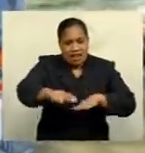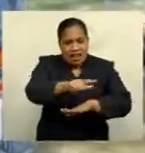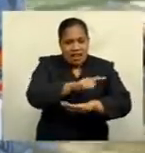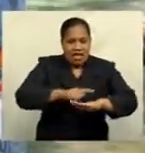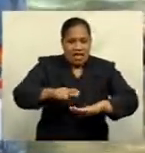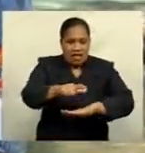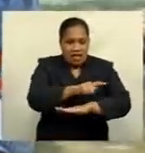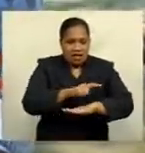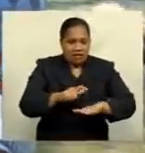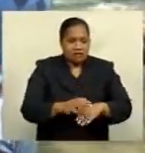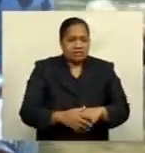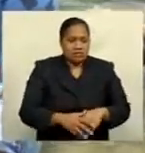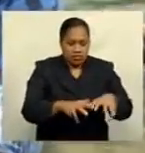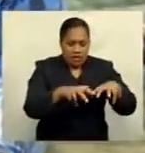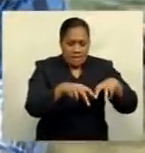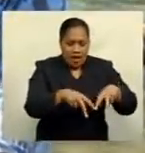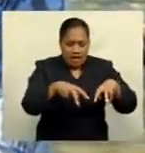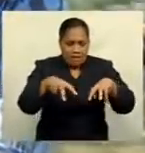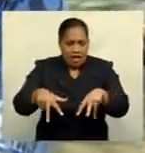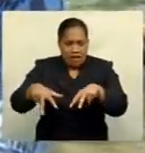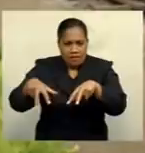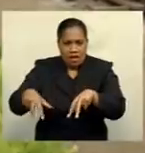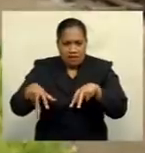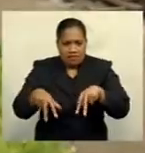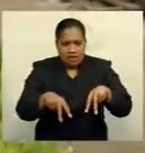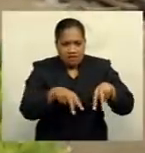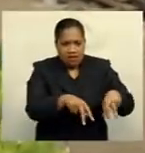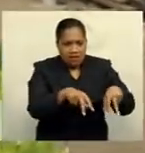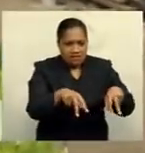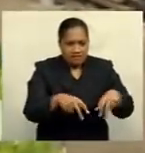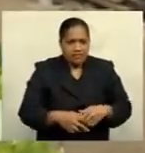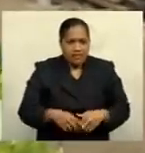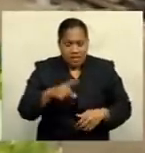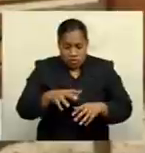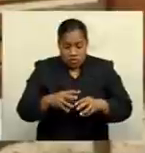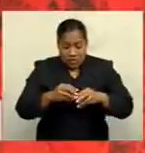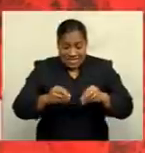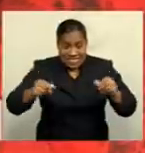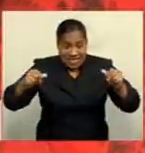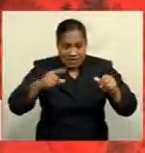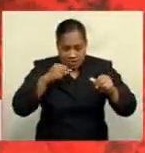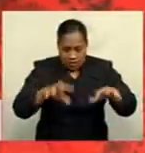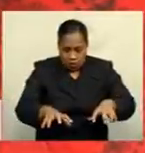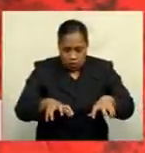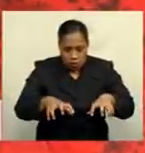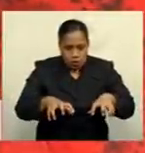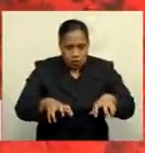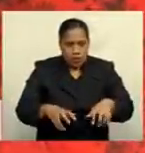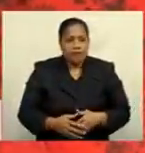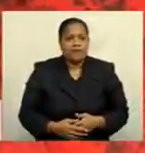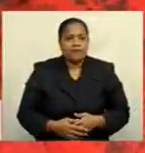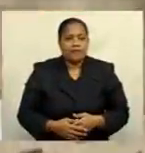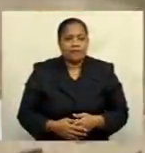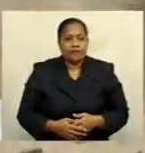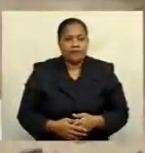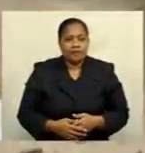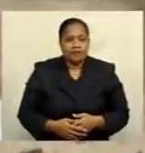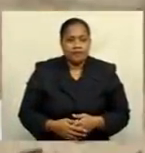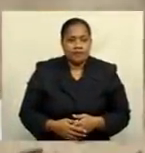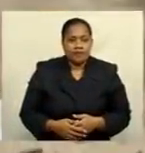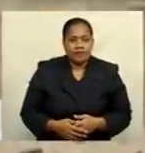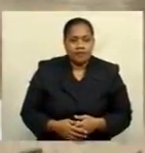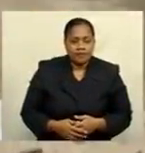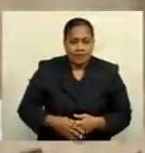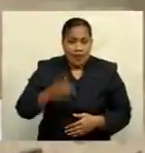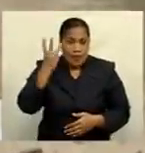We are just trying to plant more mangroves that can hold the sun and soil on our village frontage. Narikoso Madha Chisivini-Naitini says natural